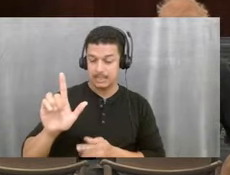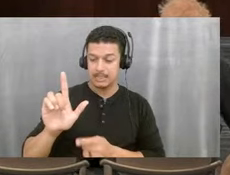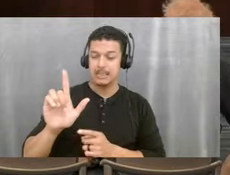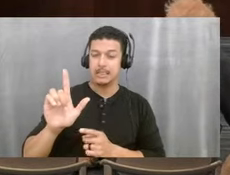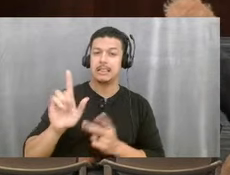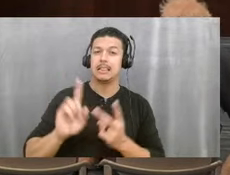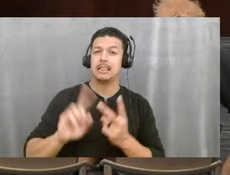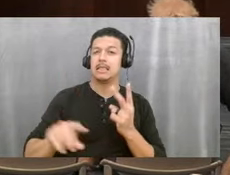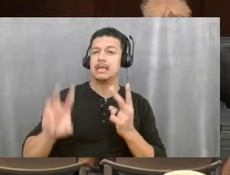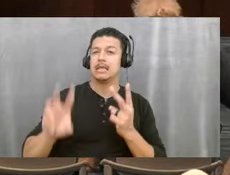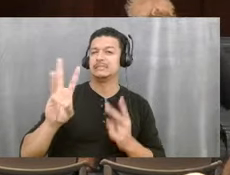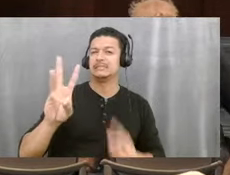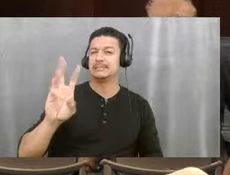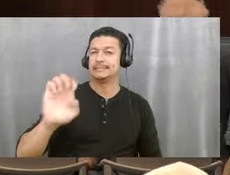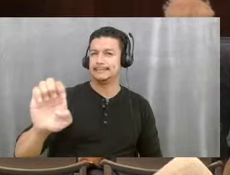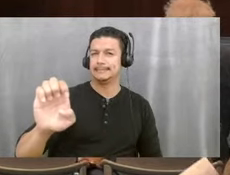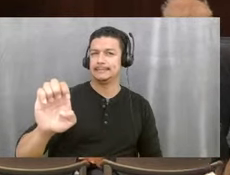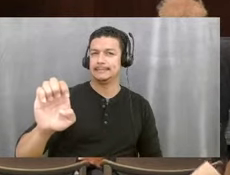6E.